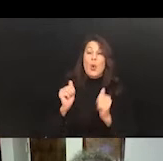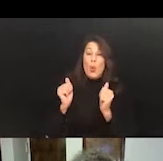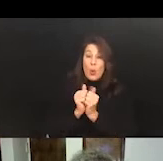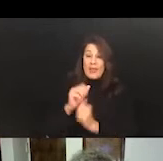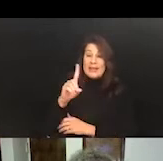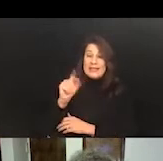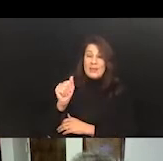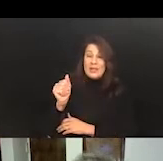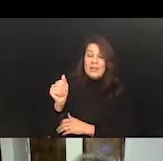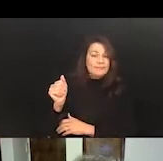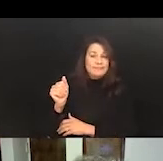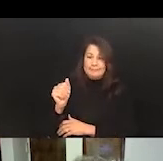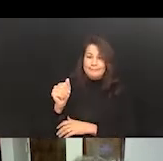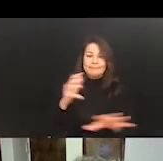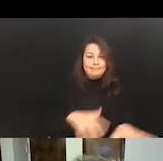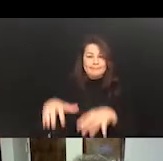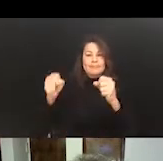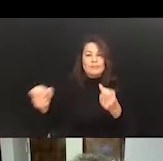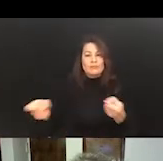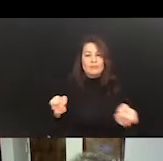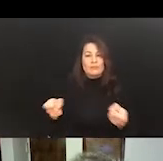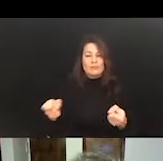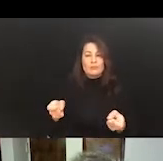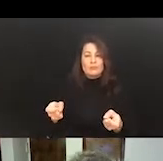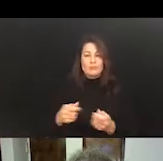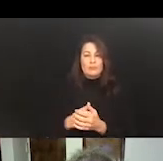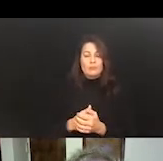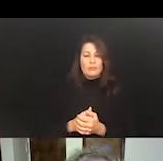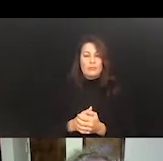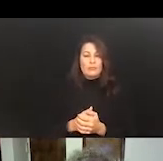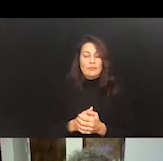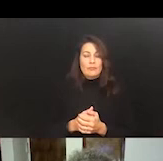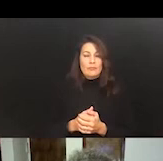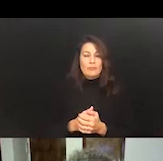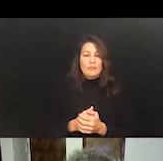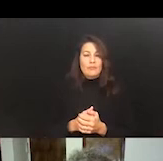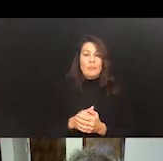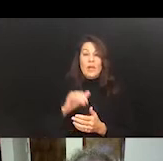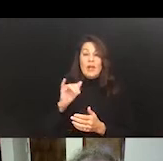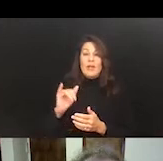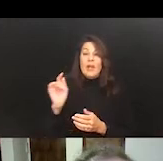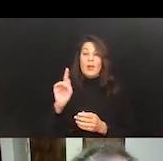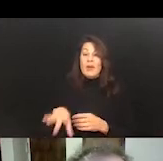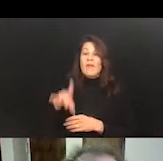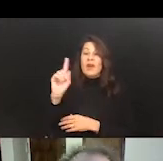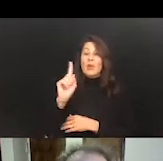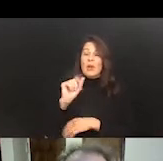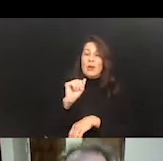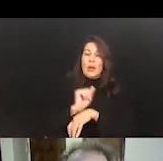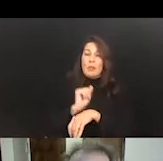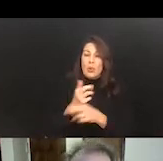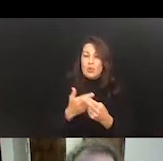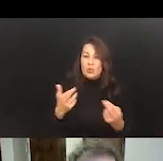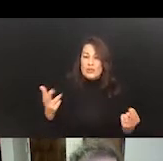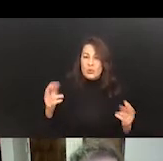And one of the areas I think that's incredibly vital in this process is our employee resource groups. They have a moment